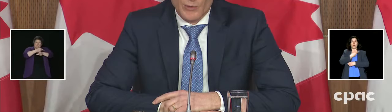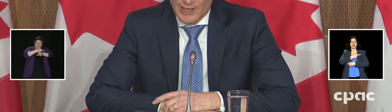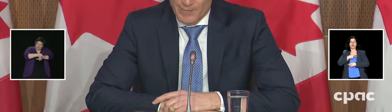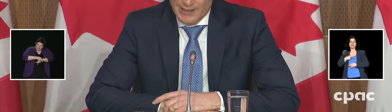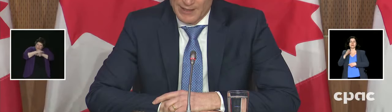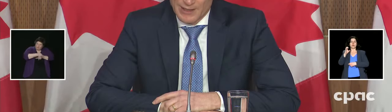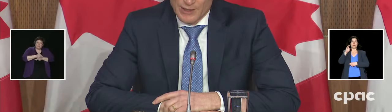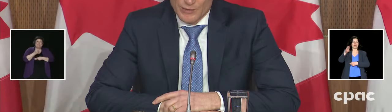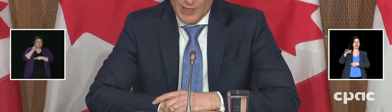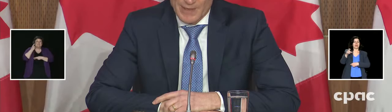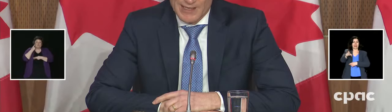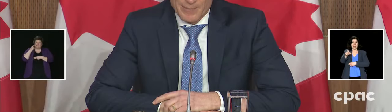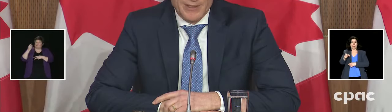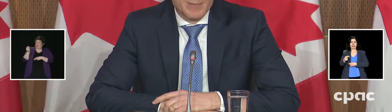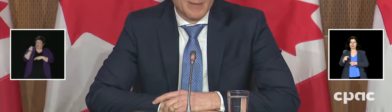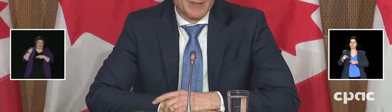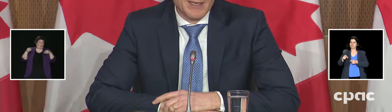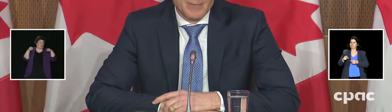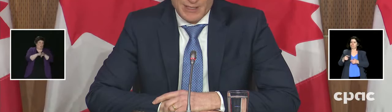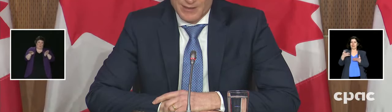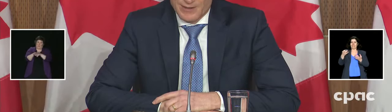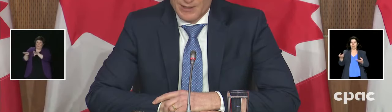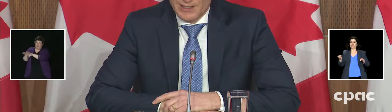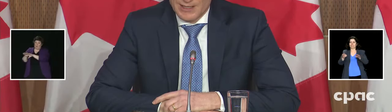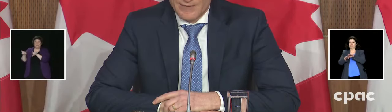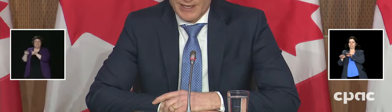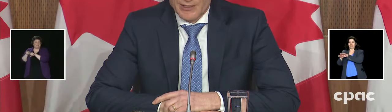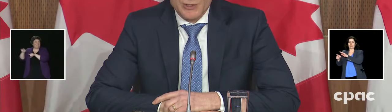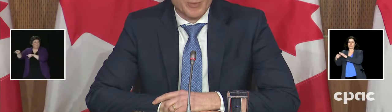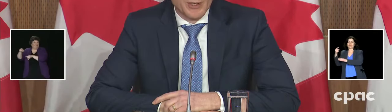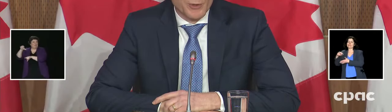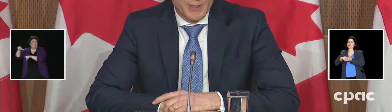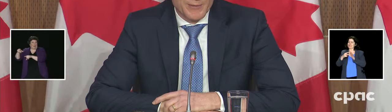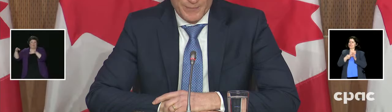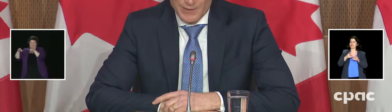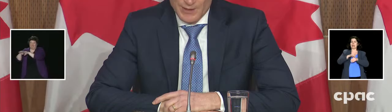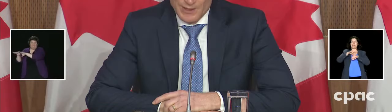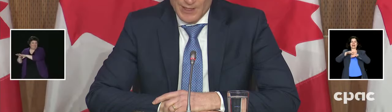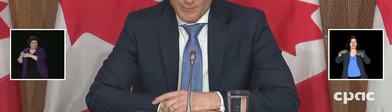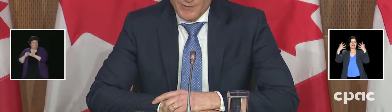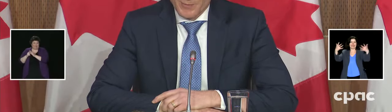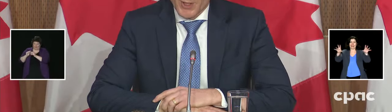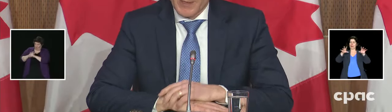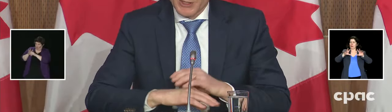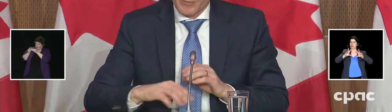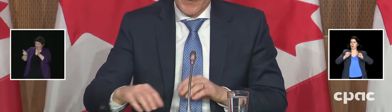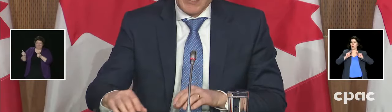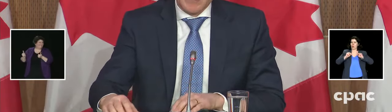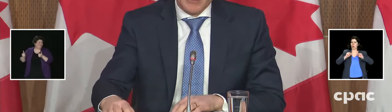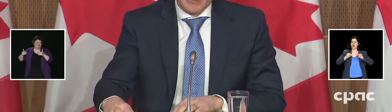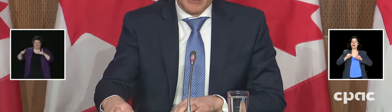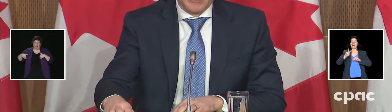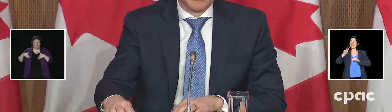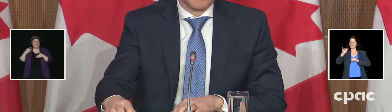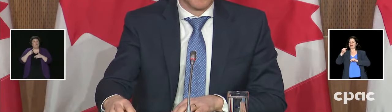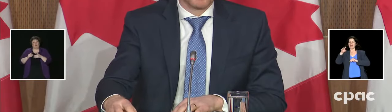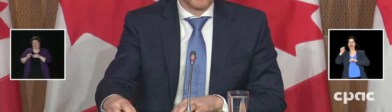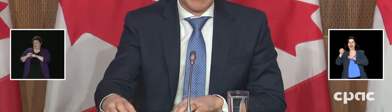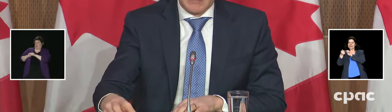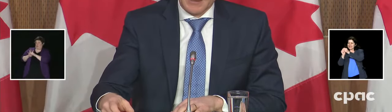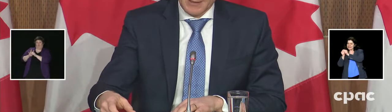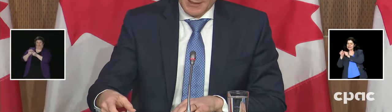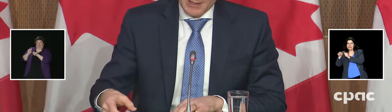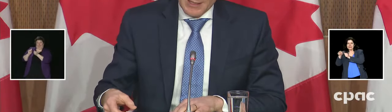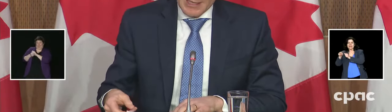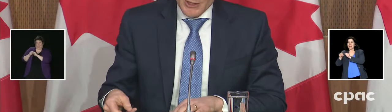and Quebec, remind us that the pandemic is not finished. The variants are worrying. They can spread more easily and make people even